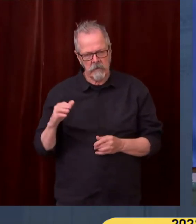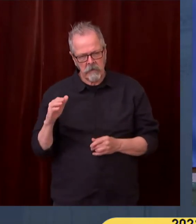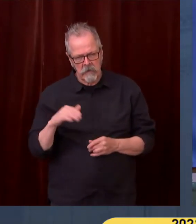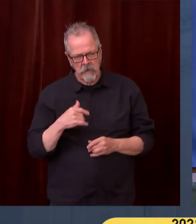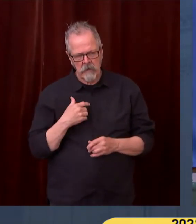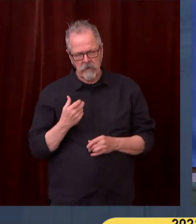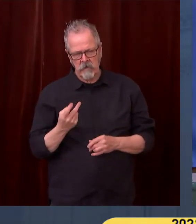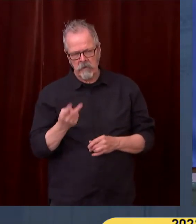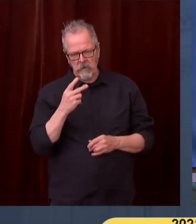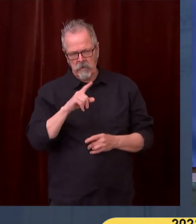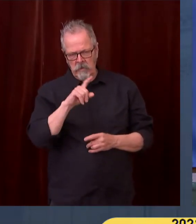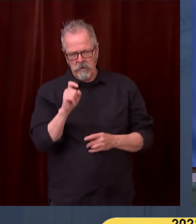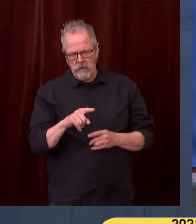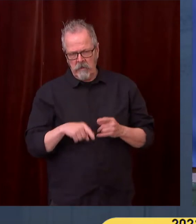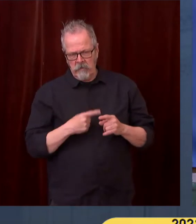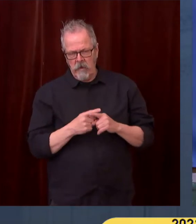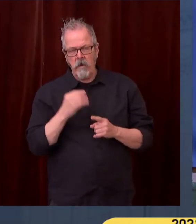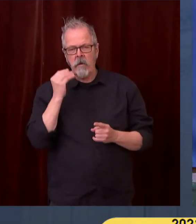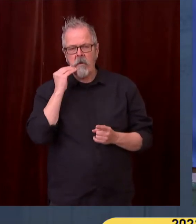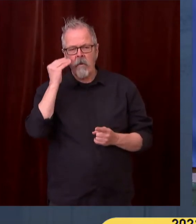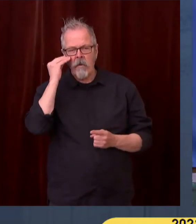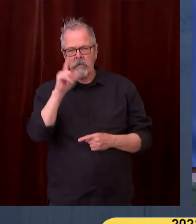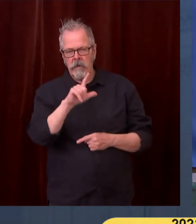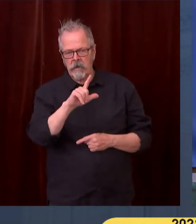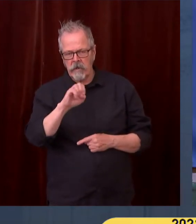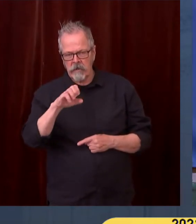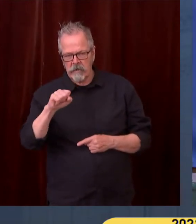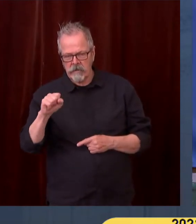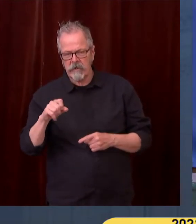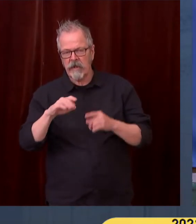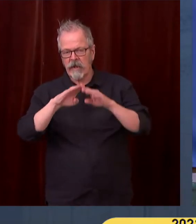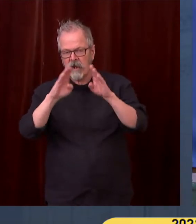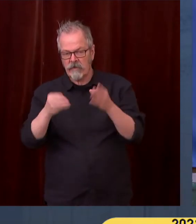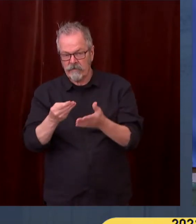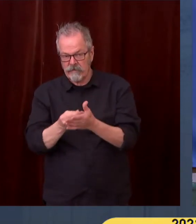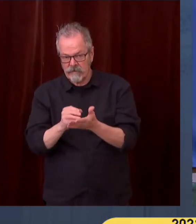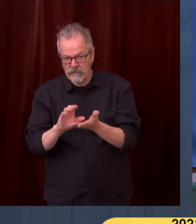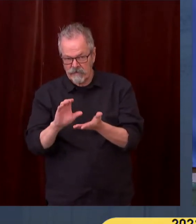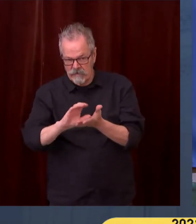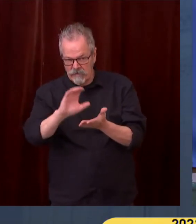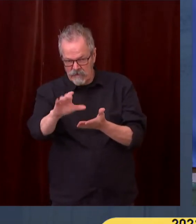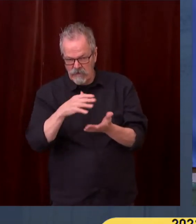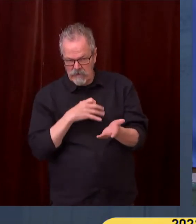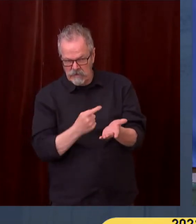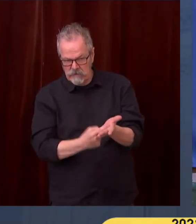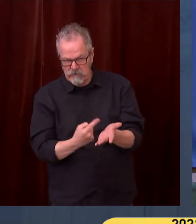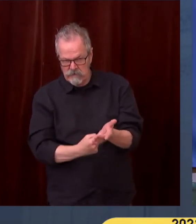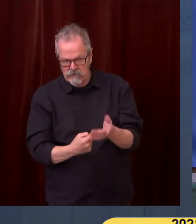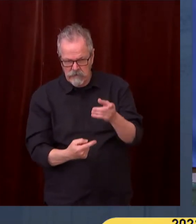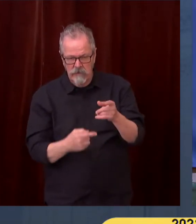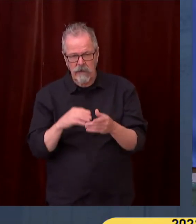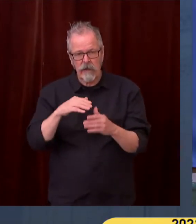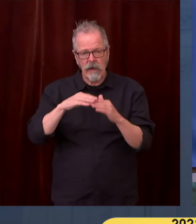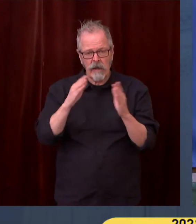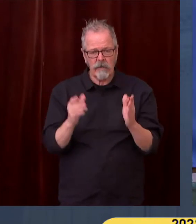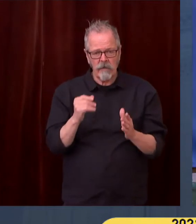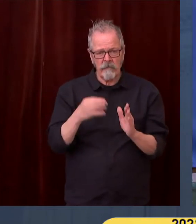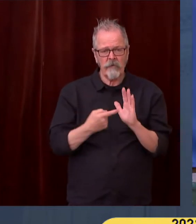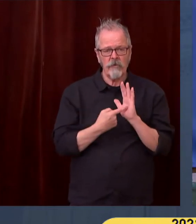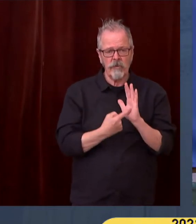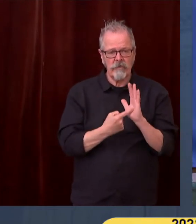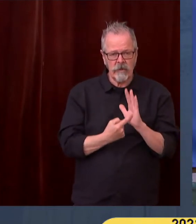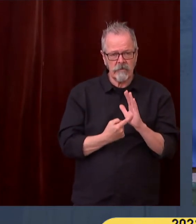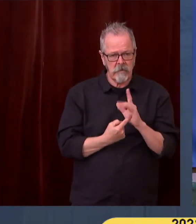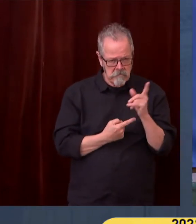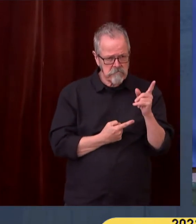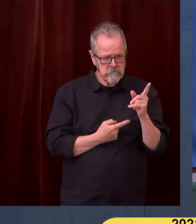included about $90 million for a similar sounding program about purchasing hotels and motels and turning them